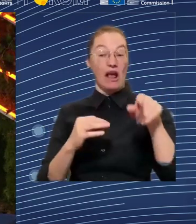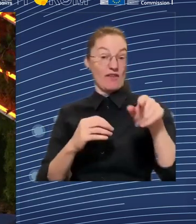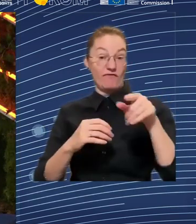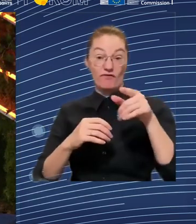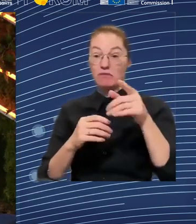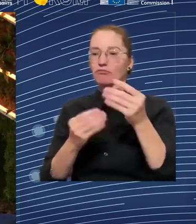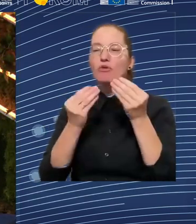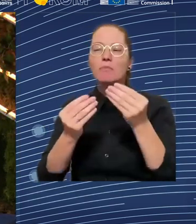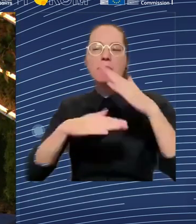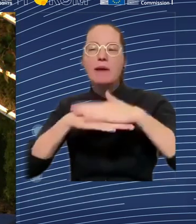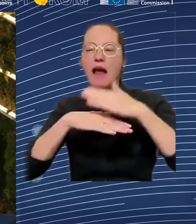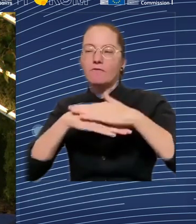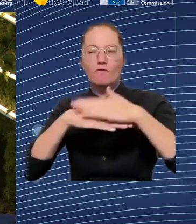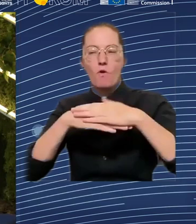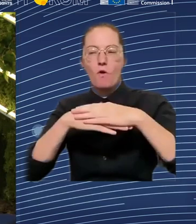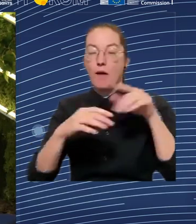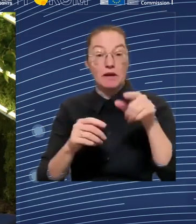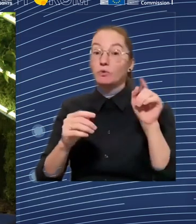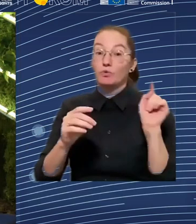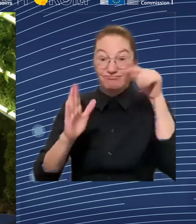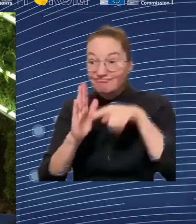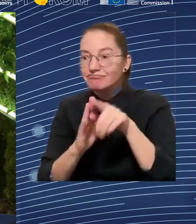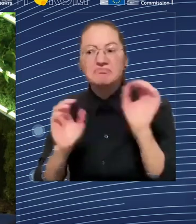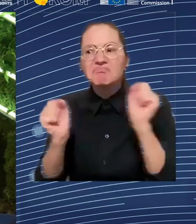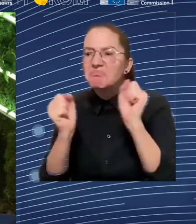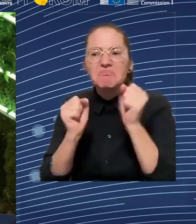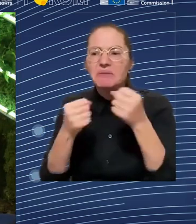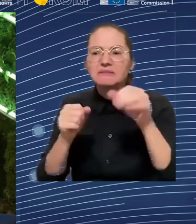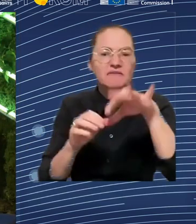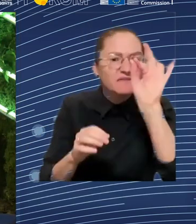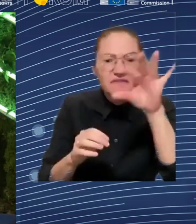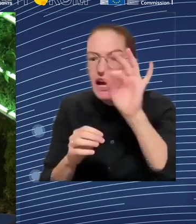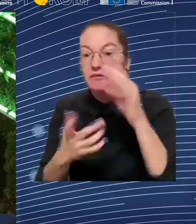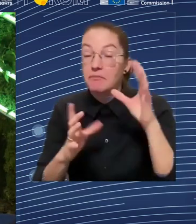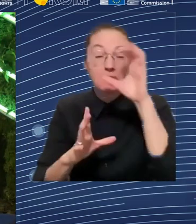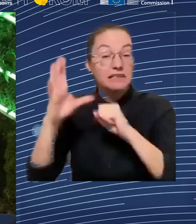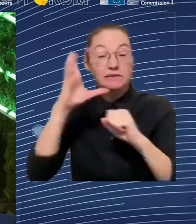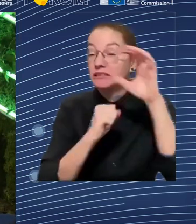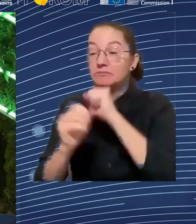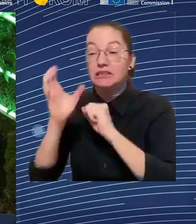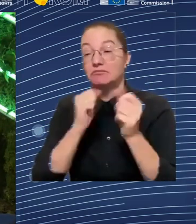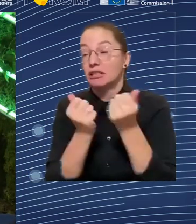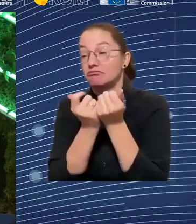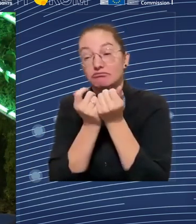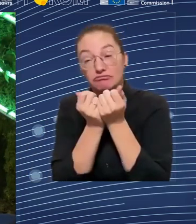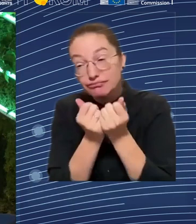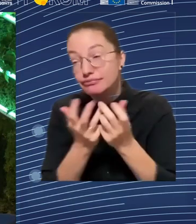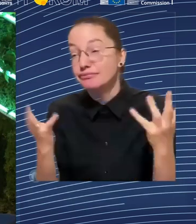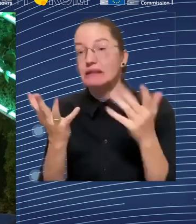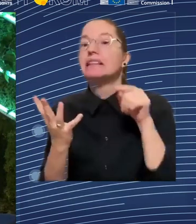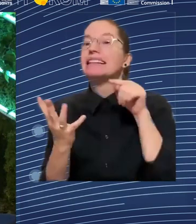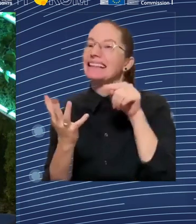Maxime, the report, and Mark mentioned it, the report shows that a large number of companies have